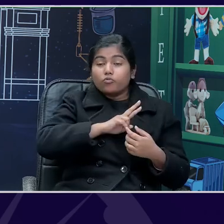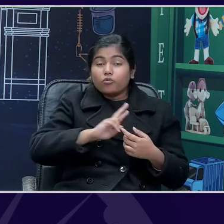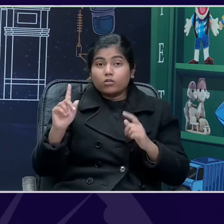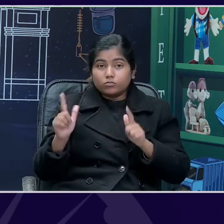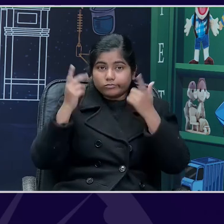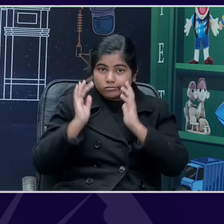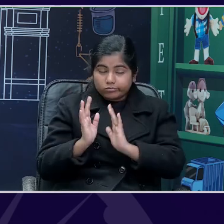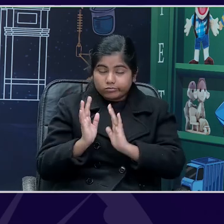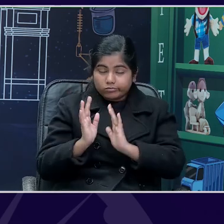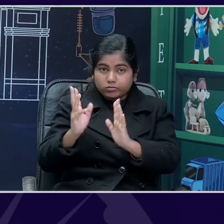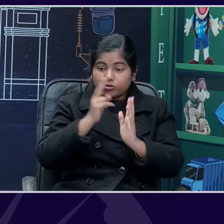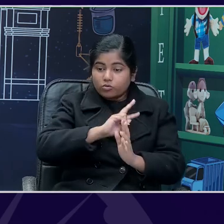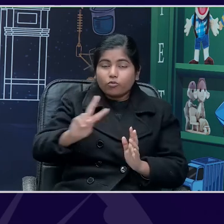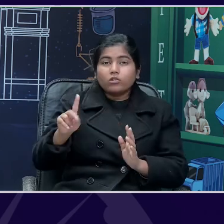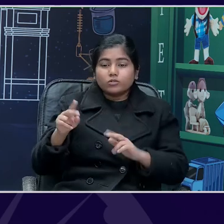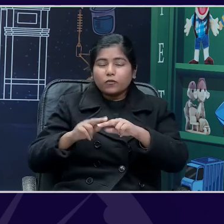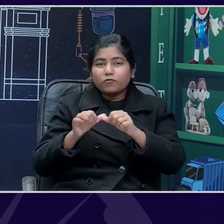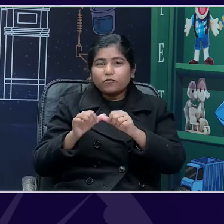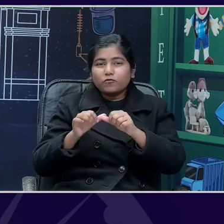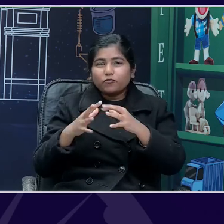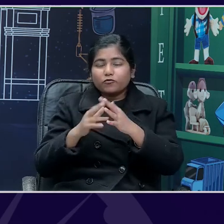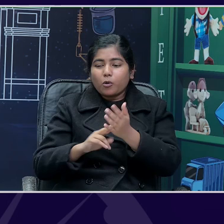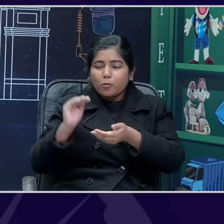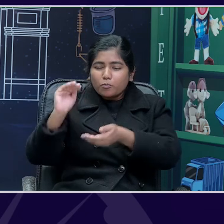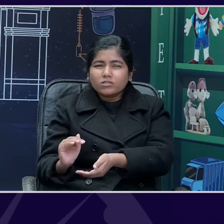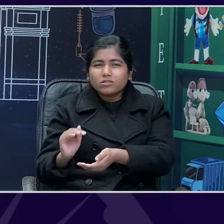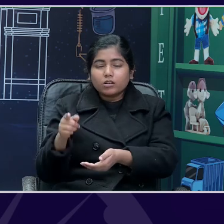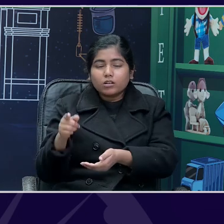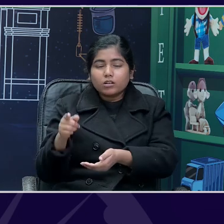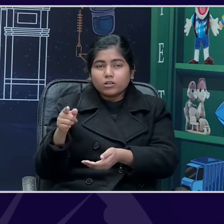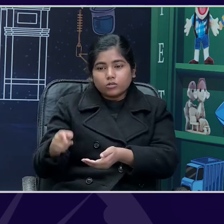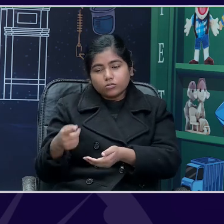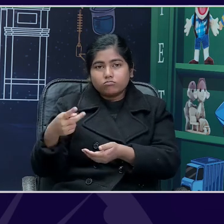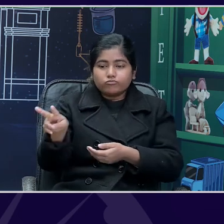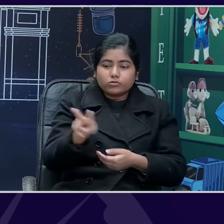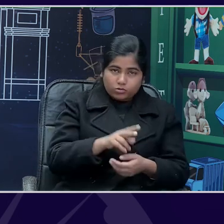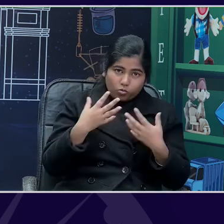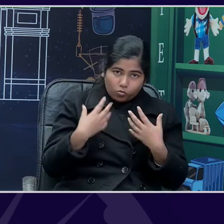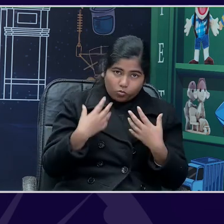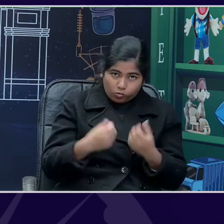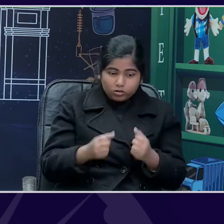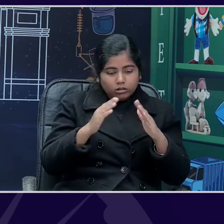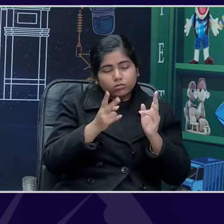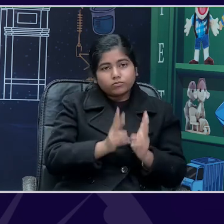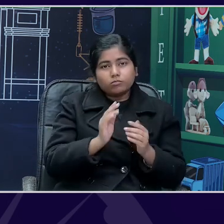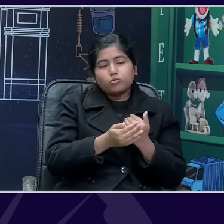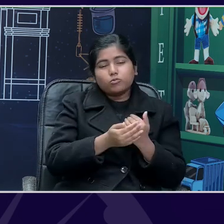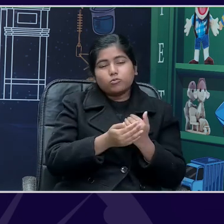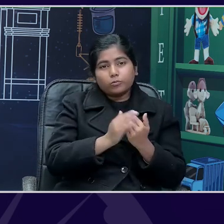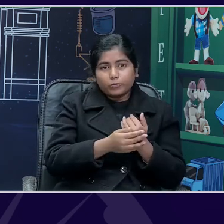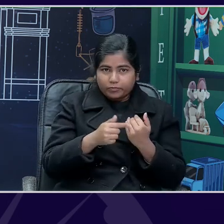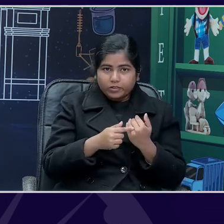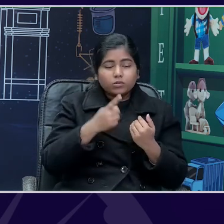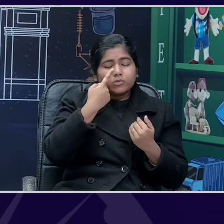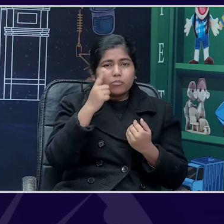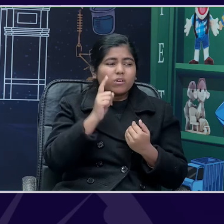forest and bring the fawn home and raise it as a pet. So, he spoke to both of his parents. They